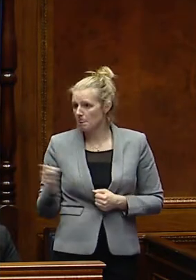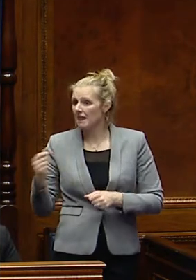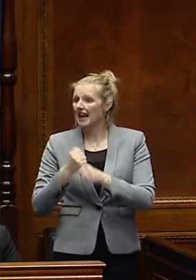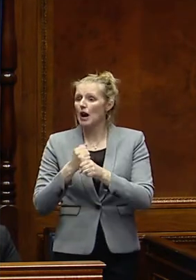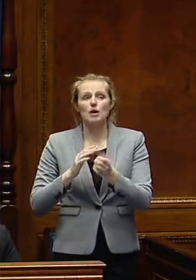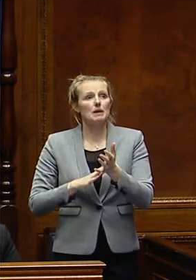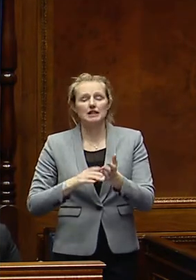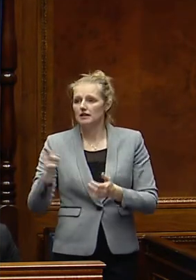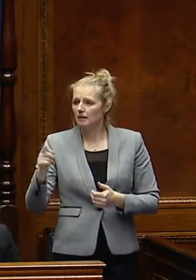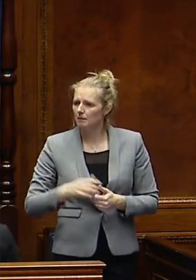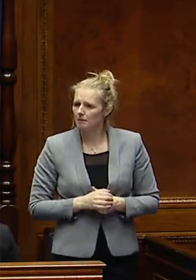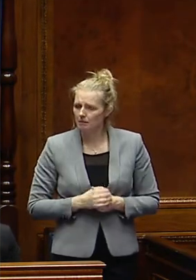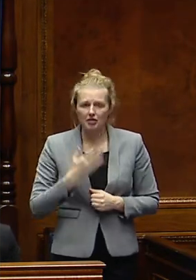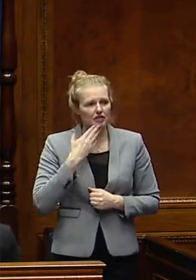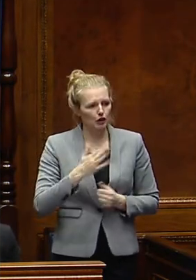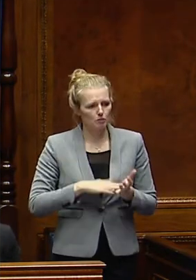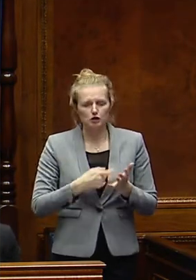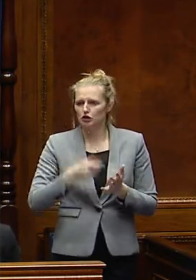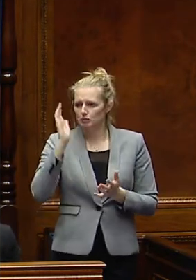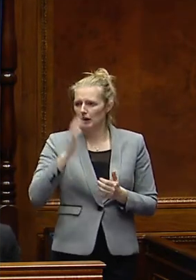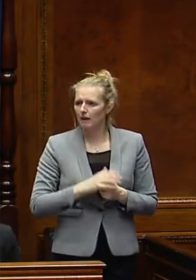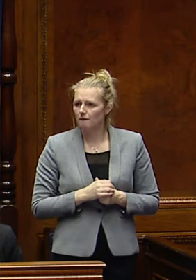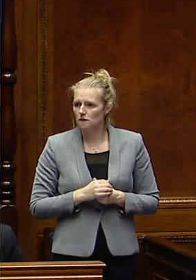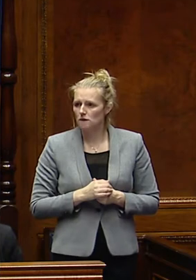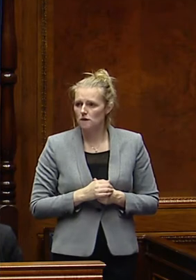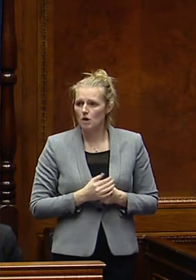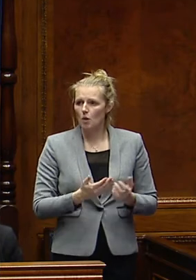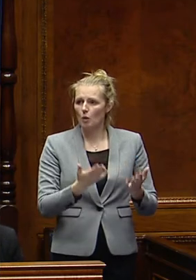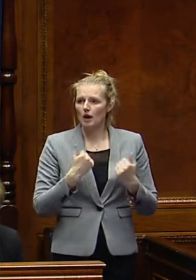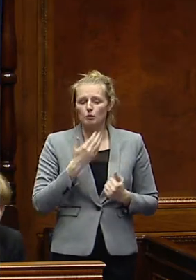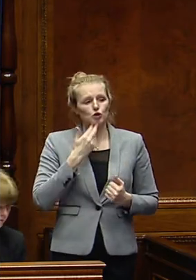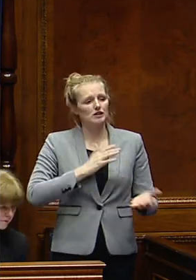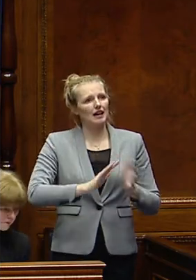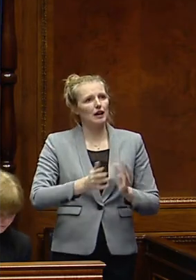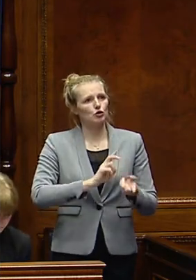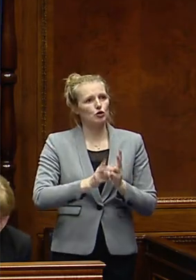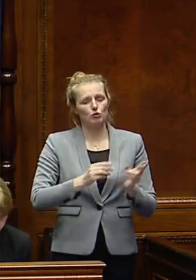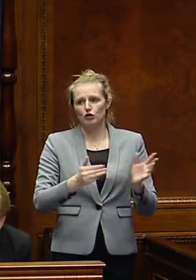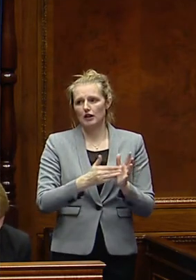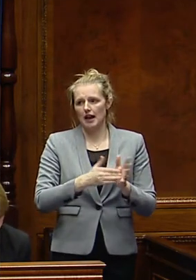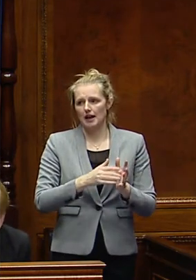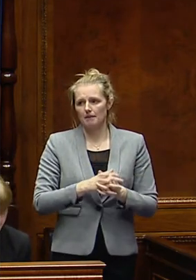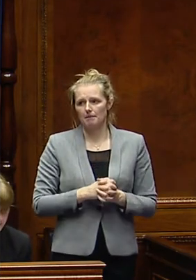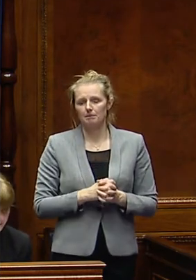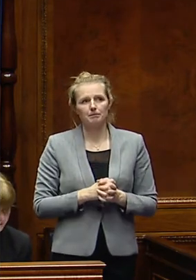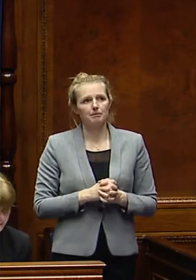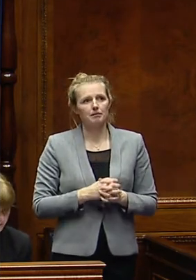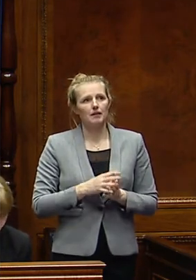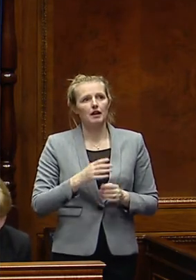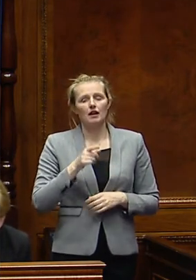Middleton. Thank you, Mr Speaker. Can I welcome the use of the sign language interpreter here in question time today.